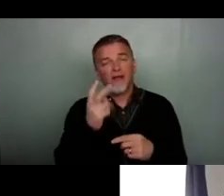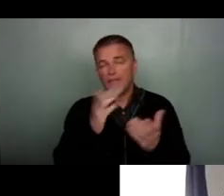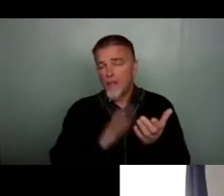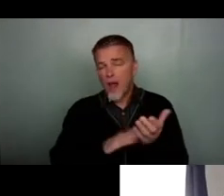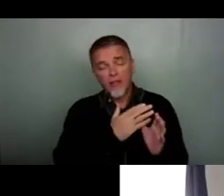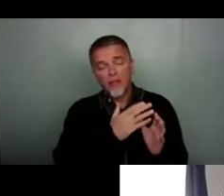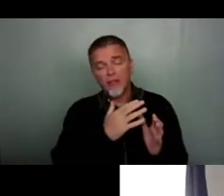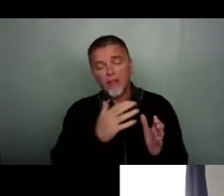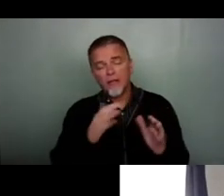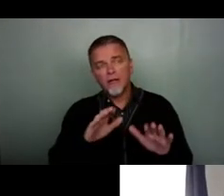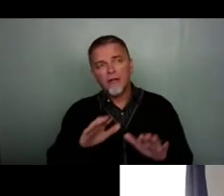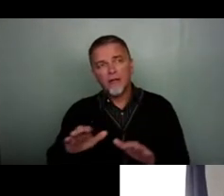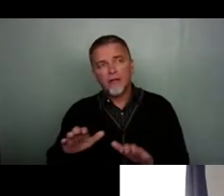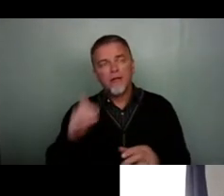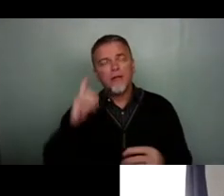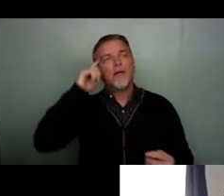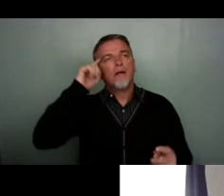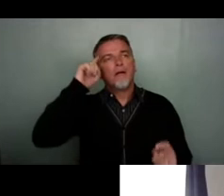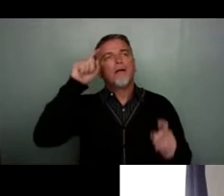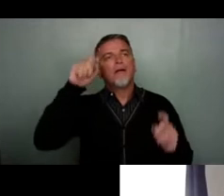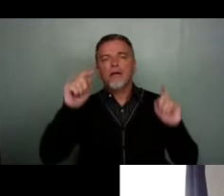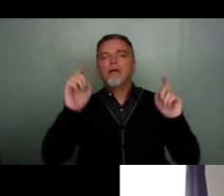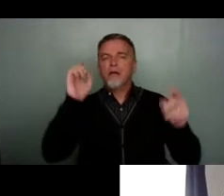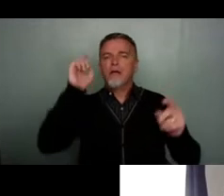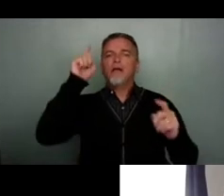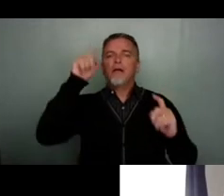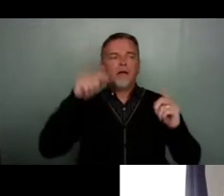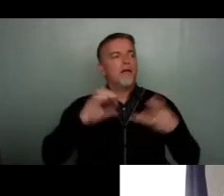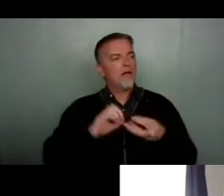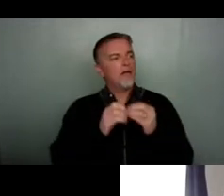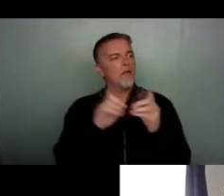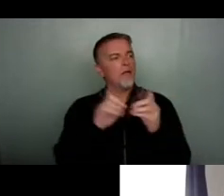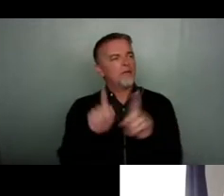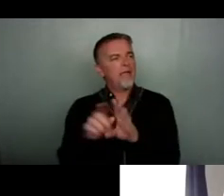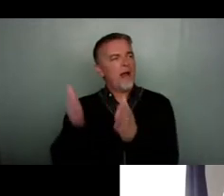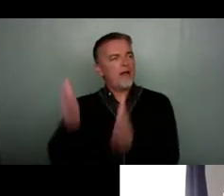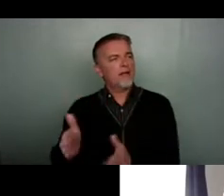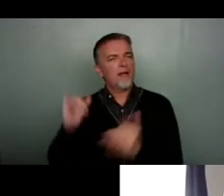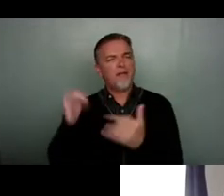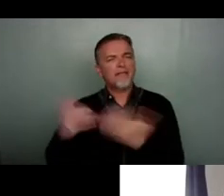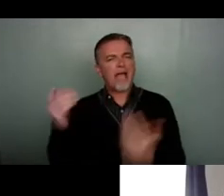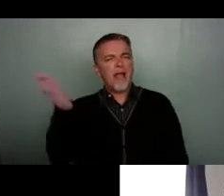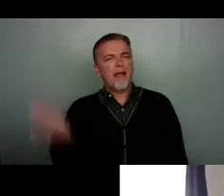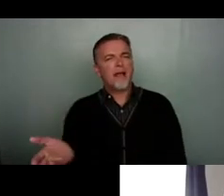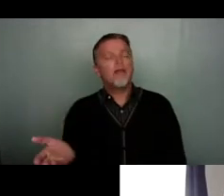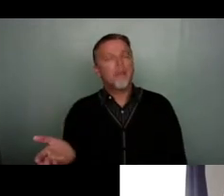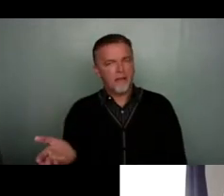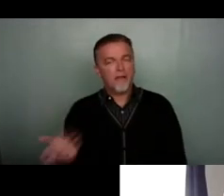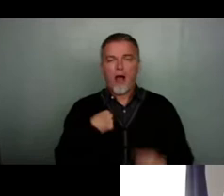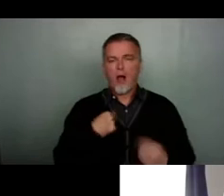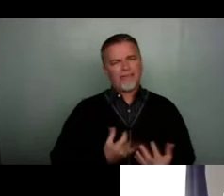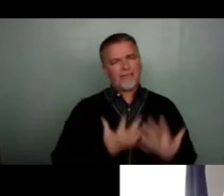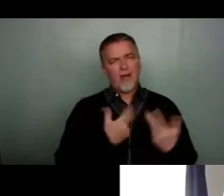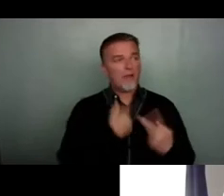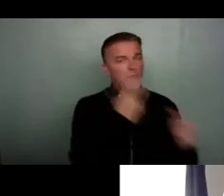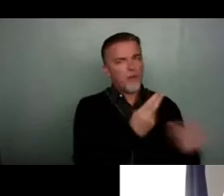think to really come up with the what what that would look like. And I think I was really inspired like most of you was watching a lot